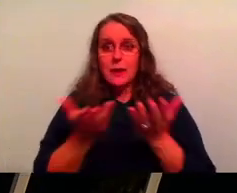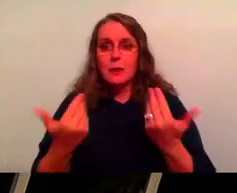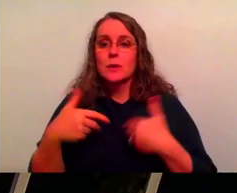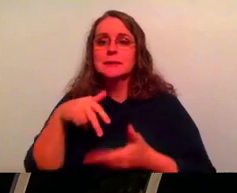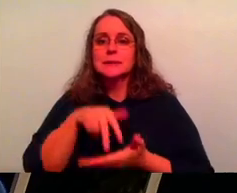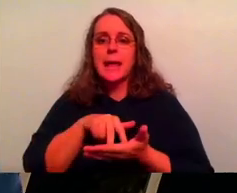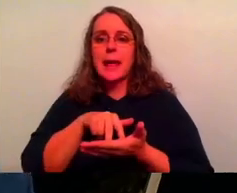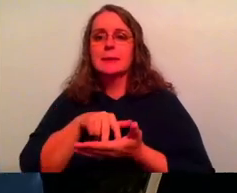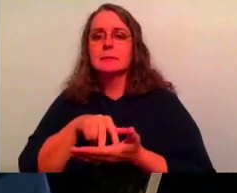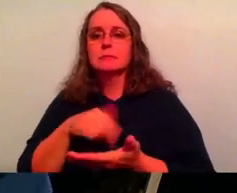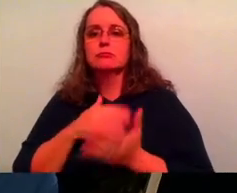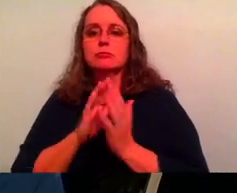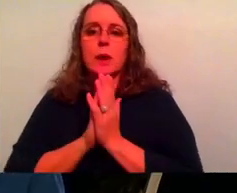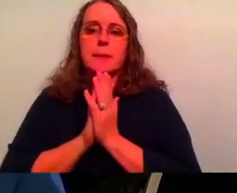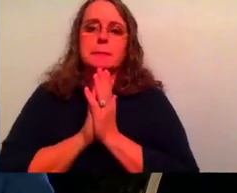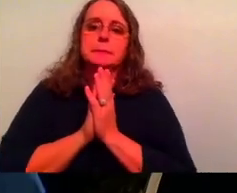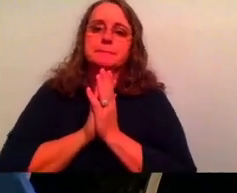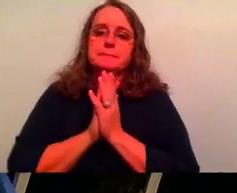me, we'll pray.